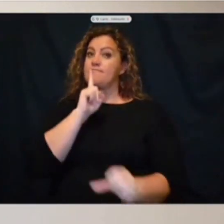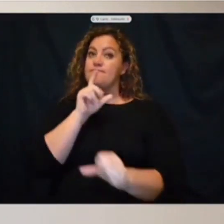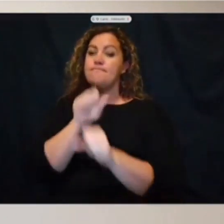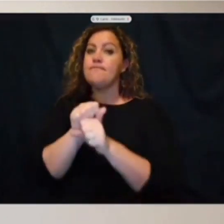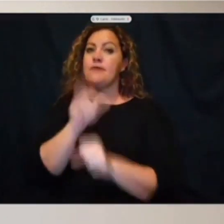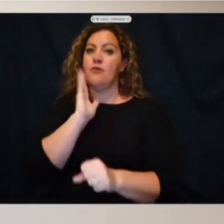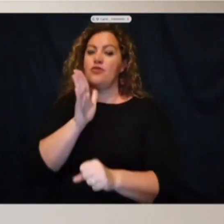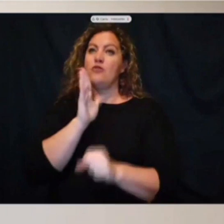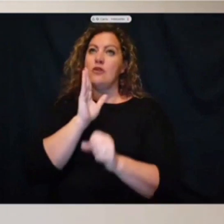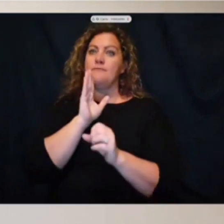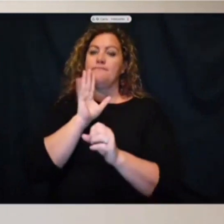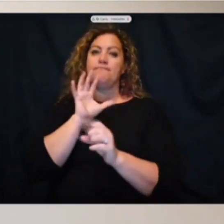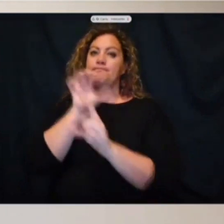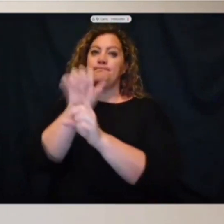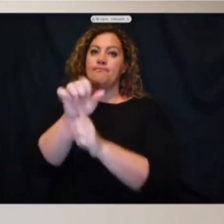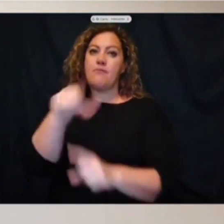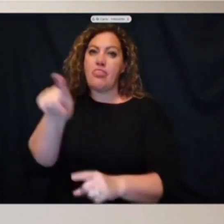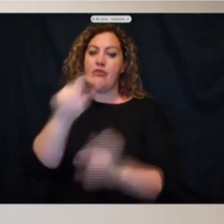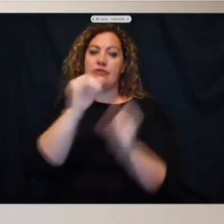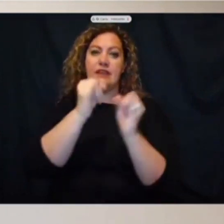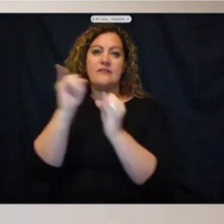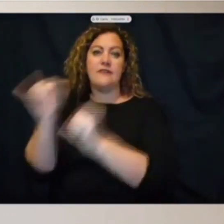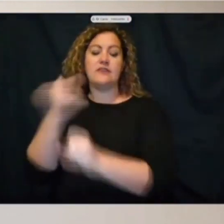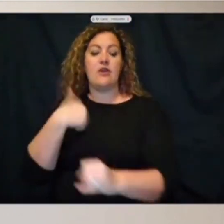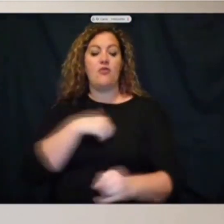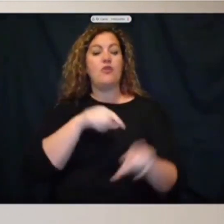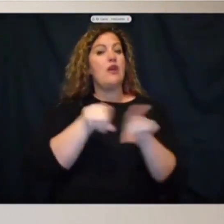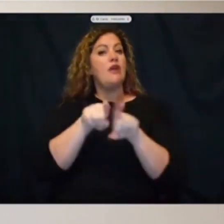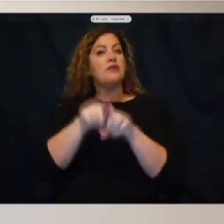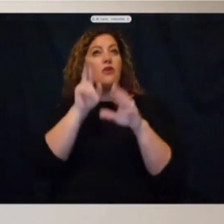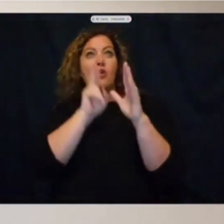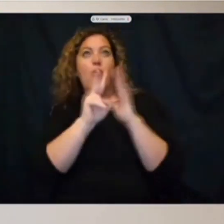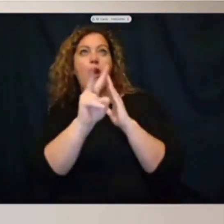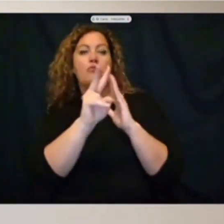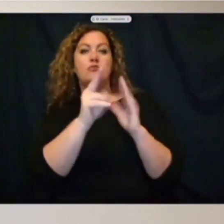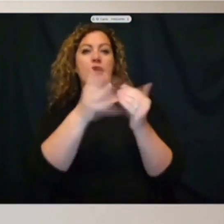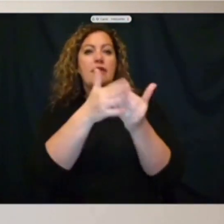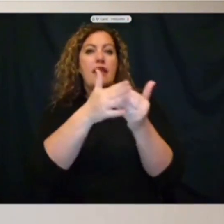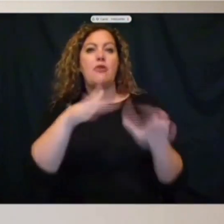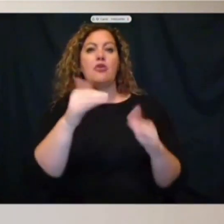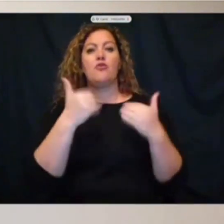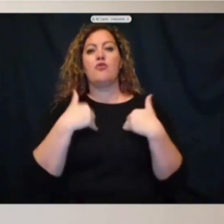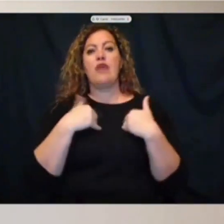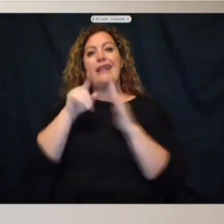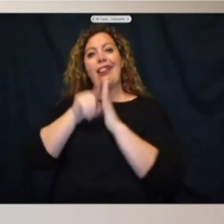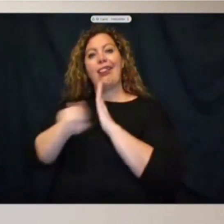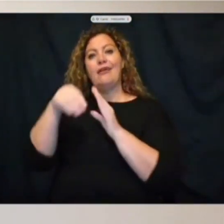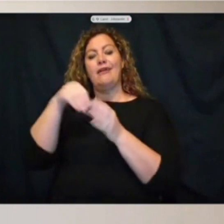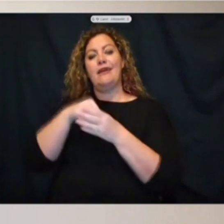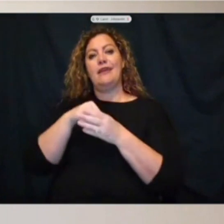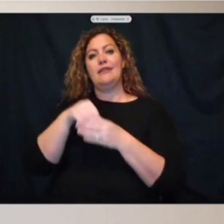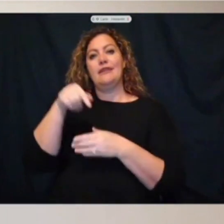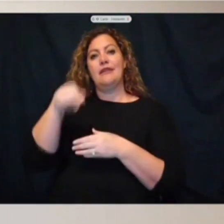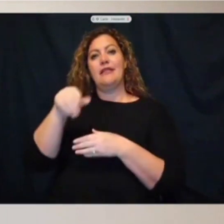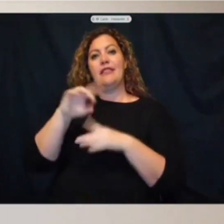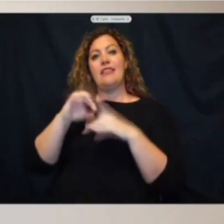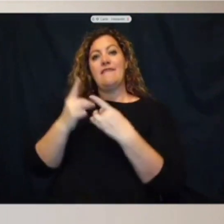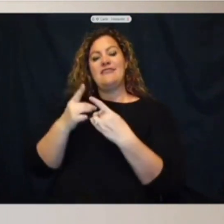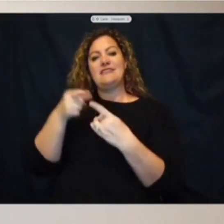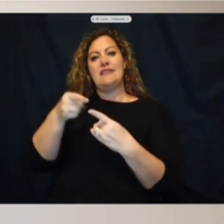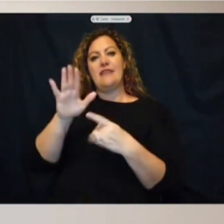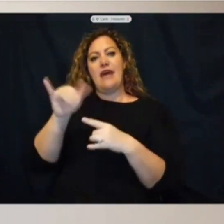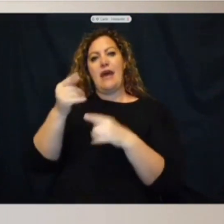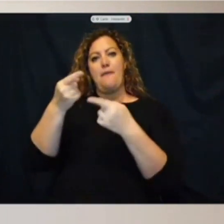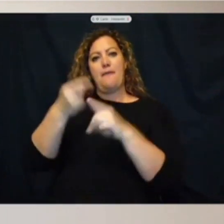We also go out and do proactive work in the neighborhood. We had a homicide and freedom division that occurred last month. The division itself will do roll